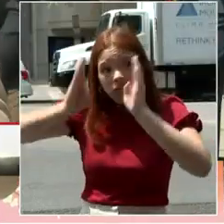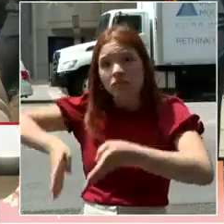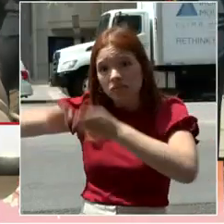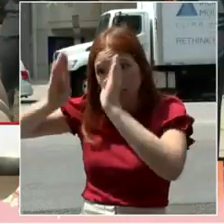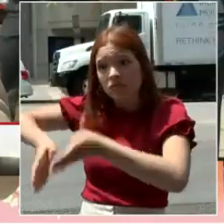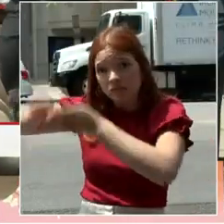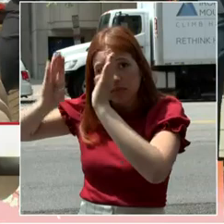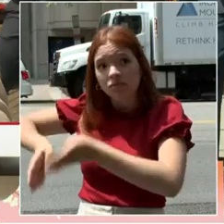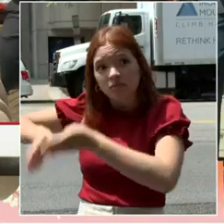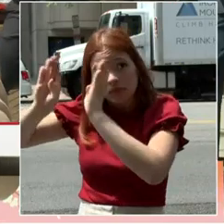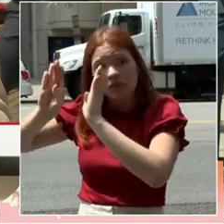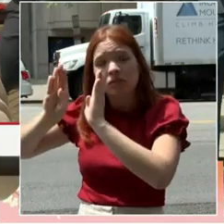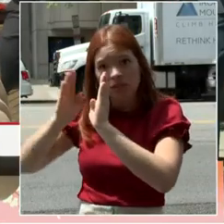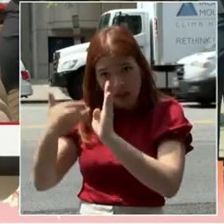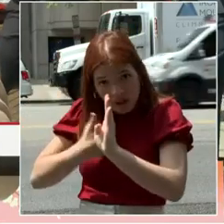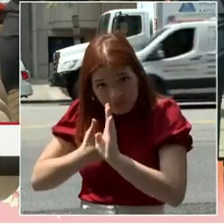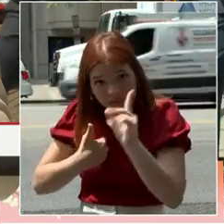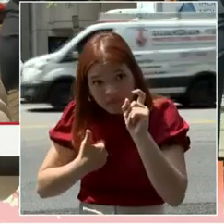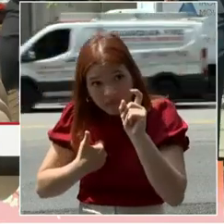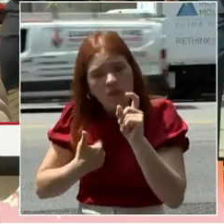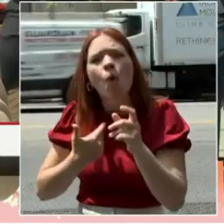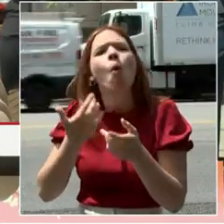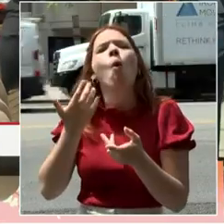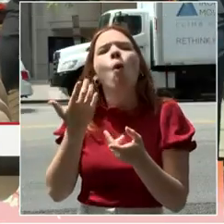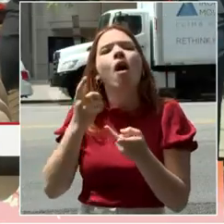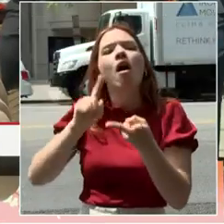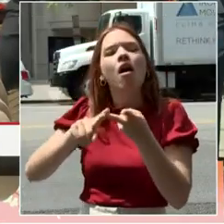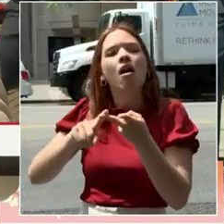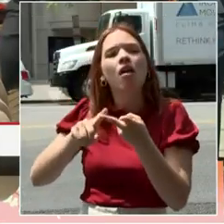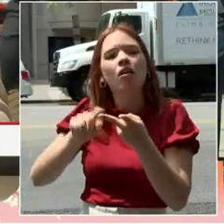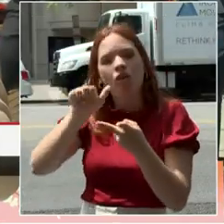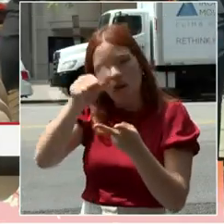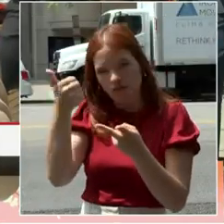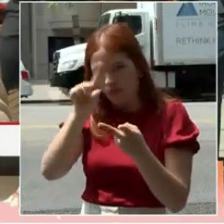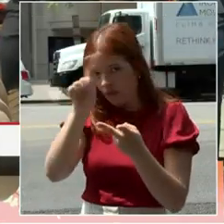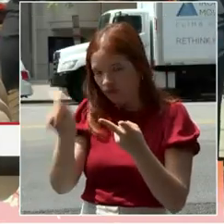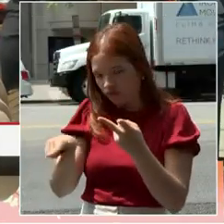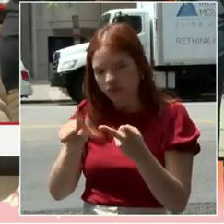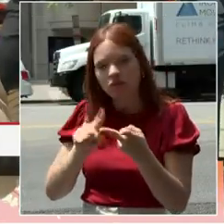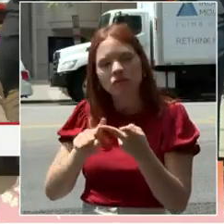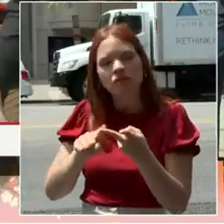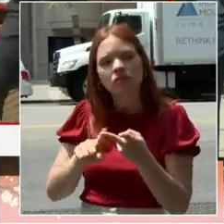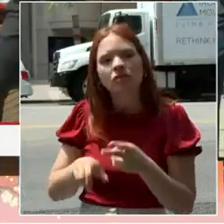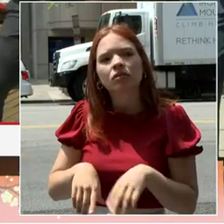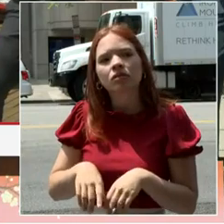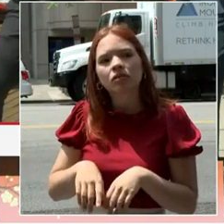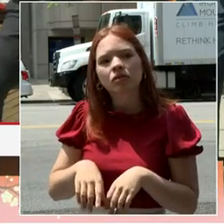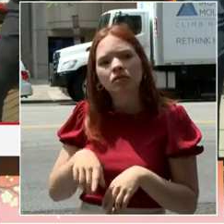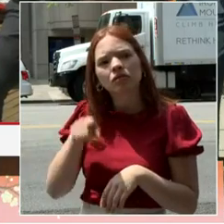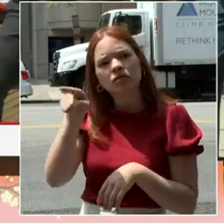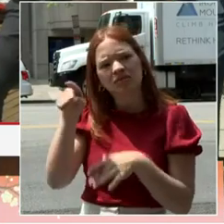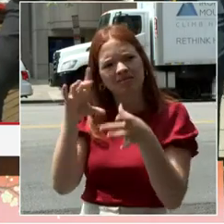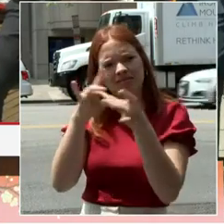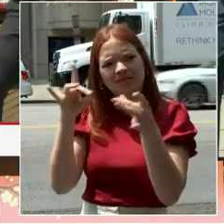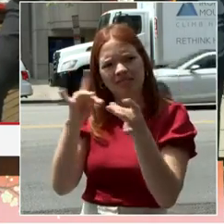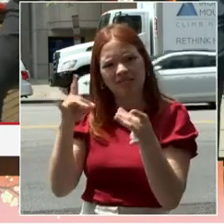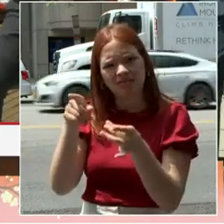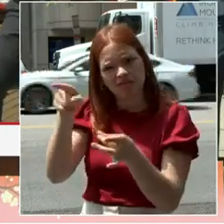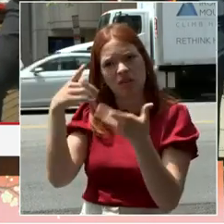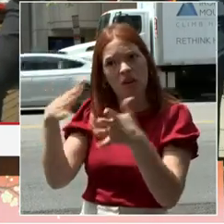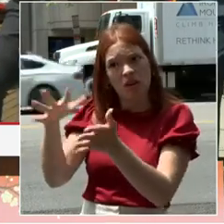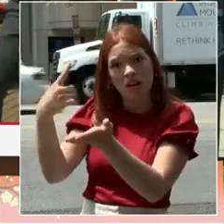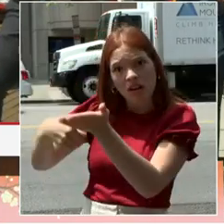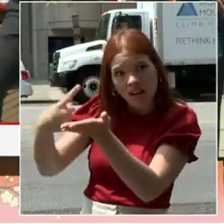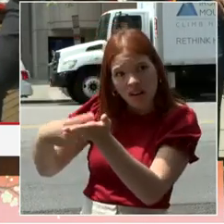then another question, just you said you had a lot of exciting discussions there. Who wanted to do what?